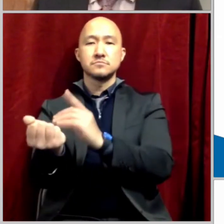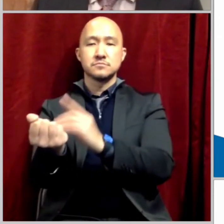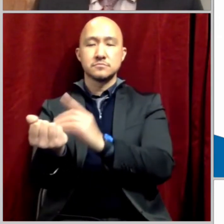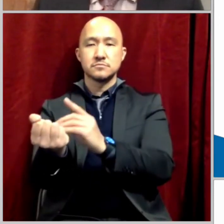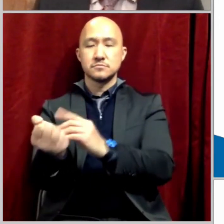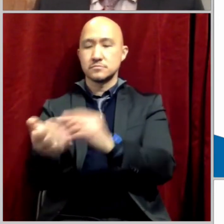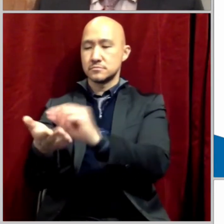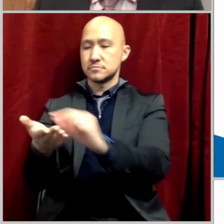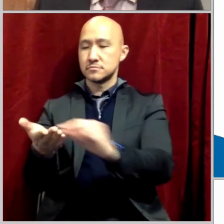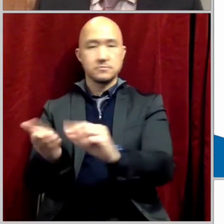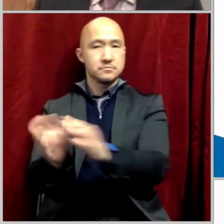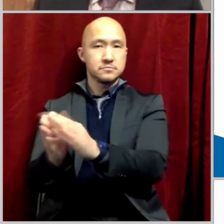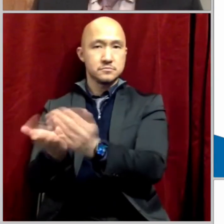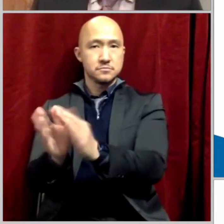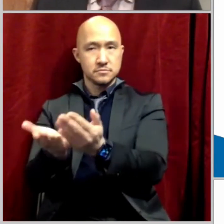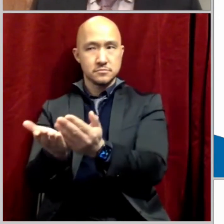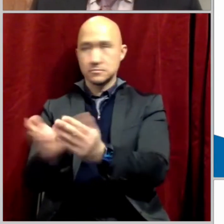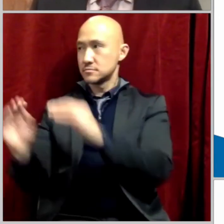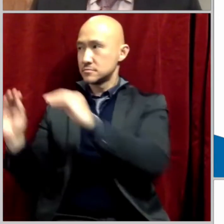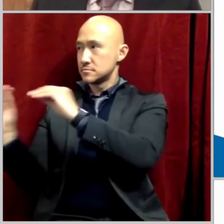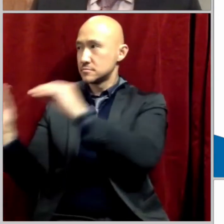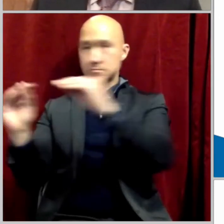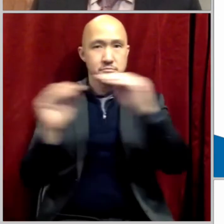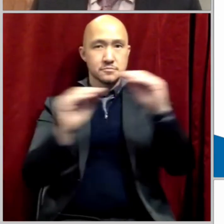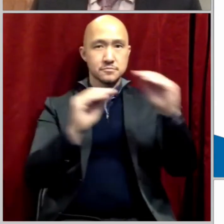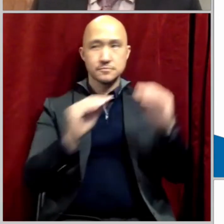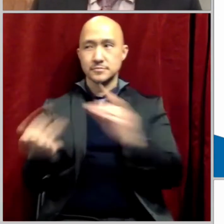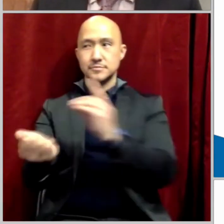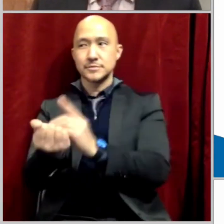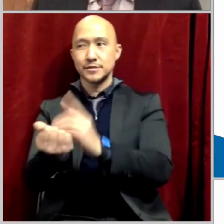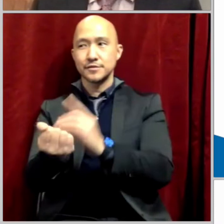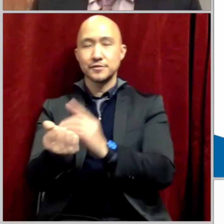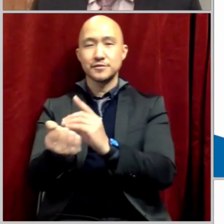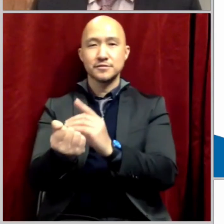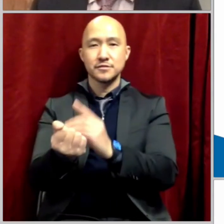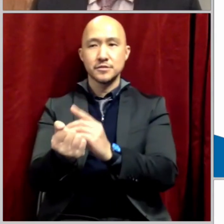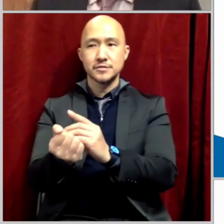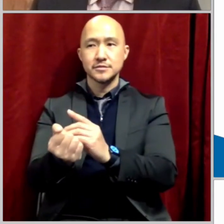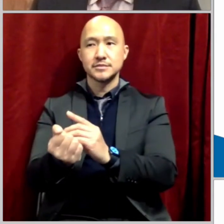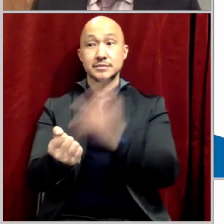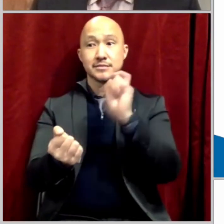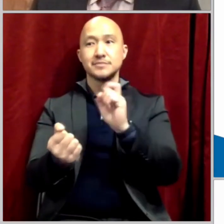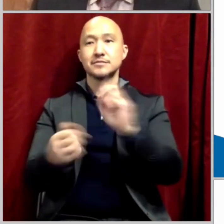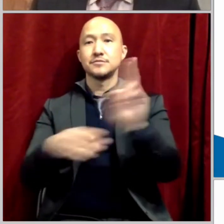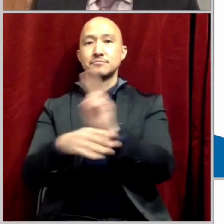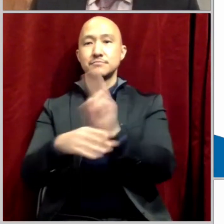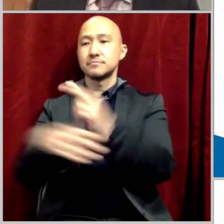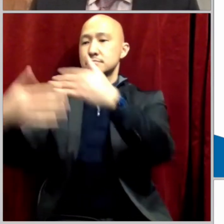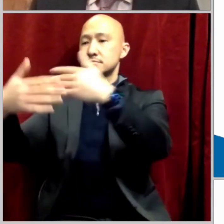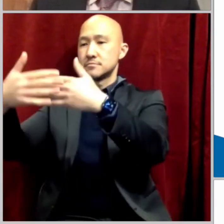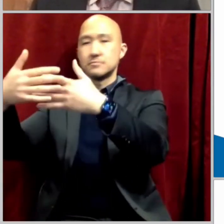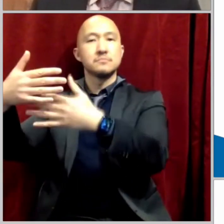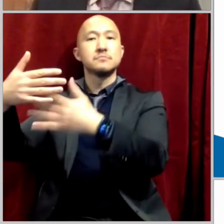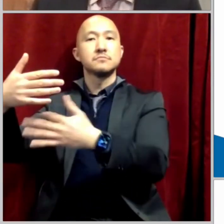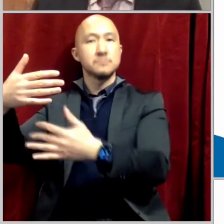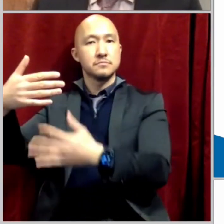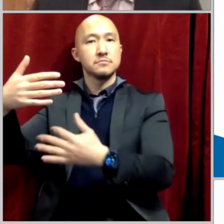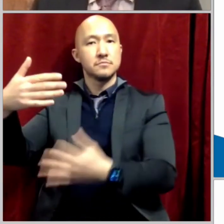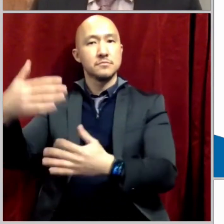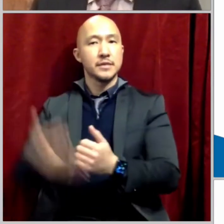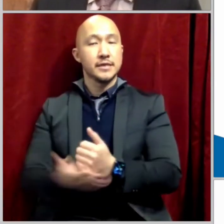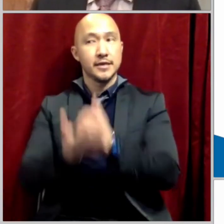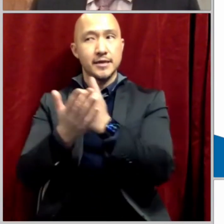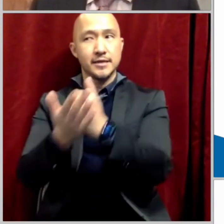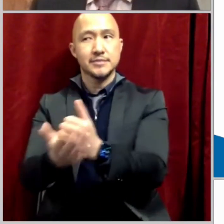Gawande shows doctors how to save lives in surgery by using a checklist. In his checklist, there are three